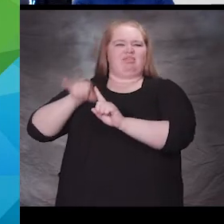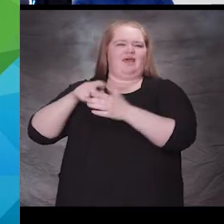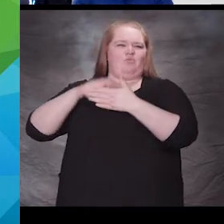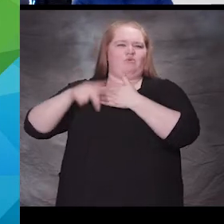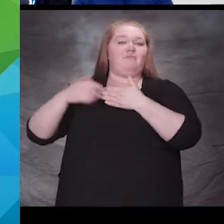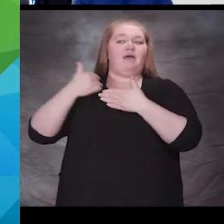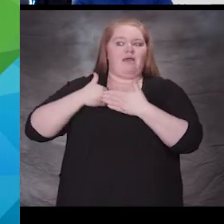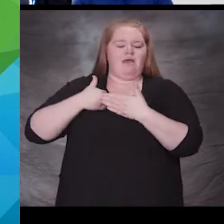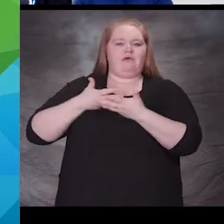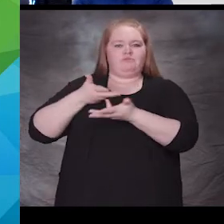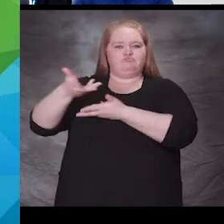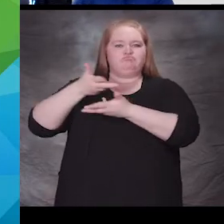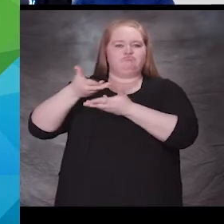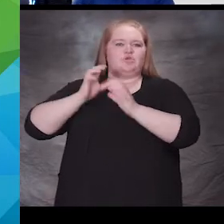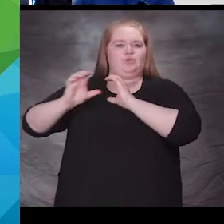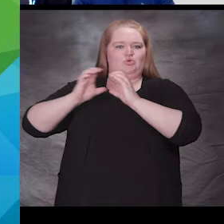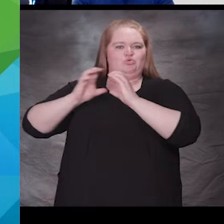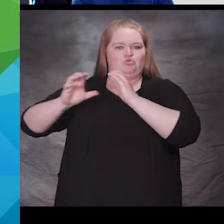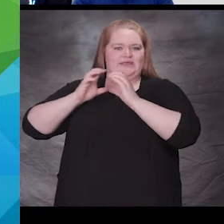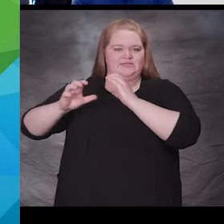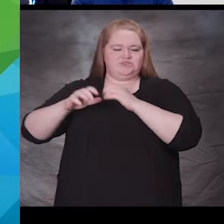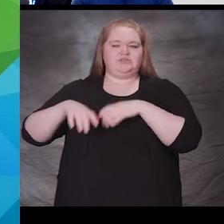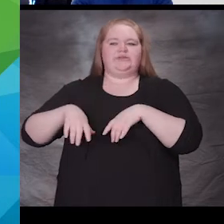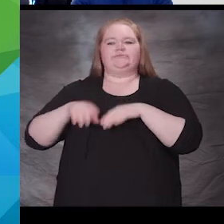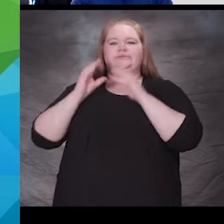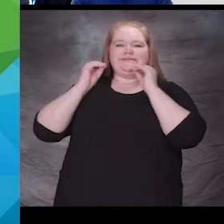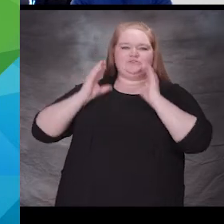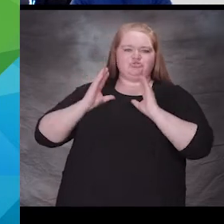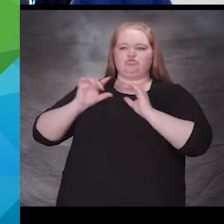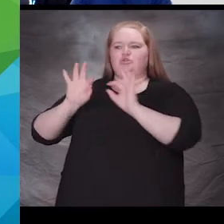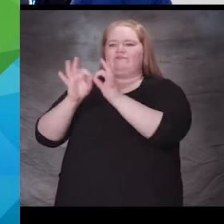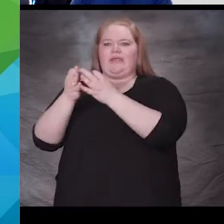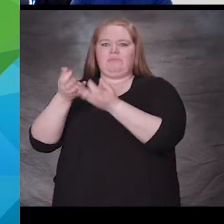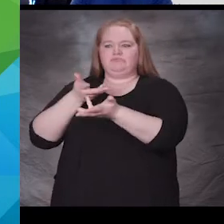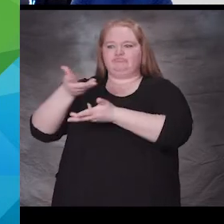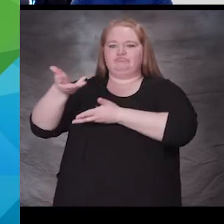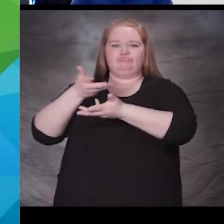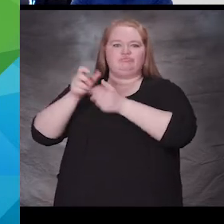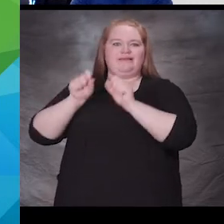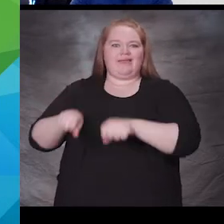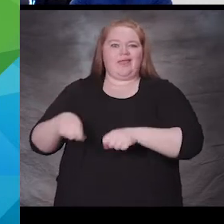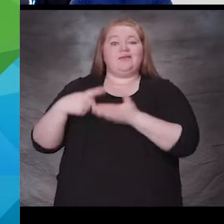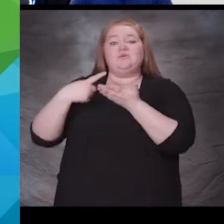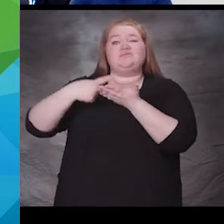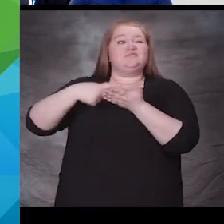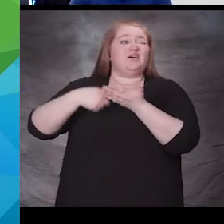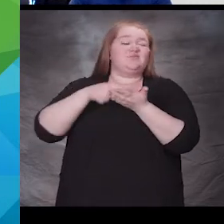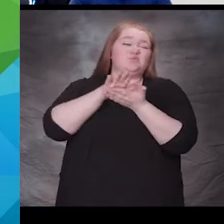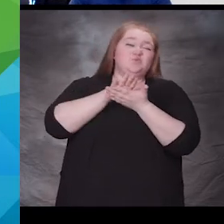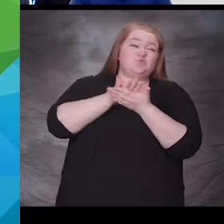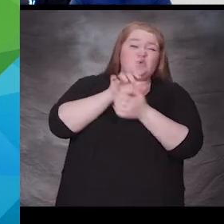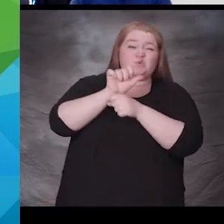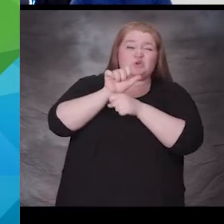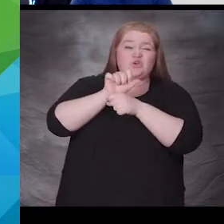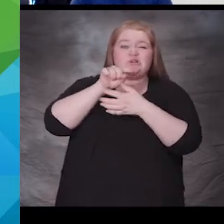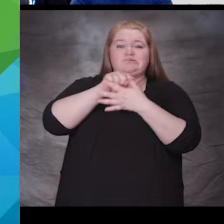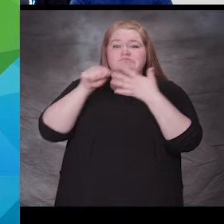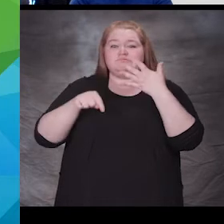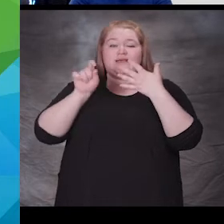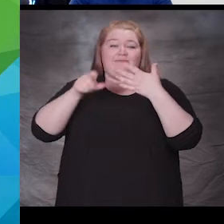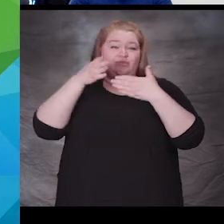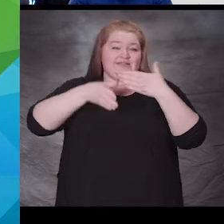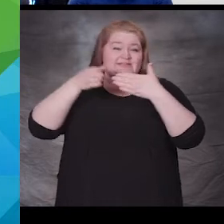from teachers and families, and really talking about some of the school work that needs to be completed, or